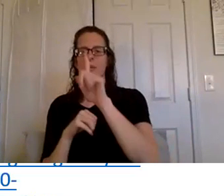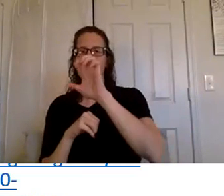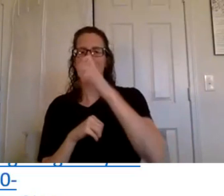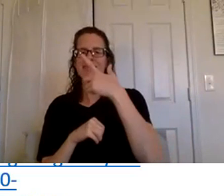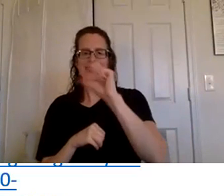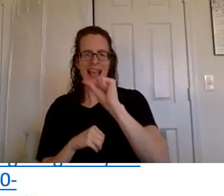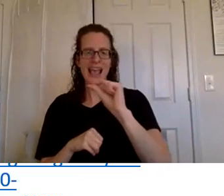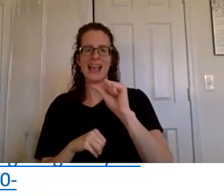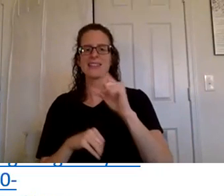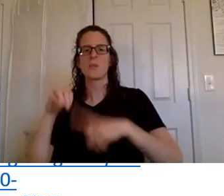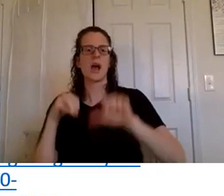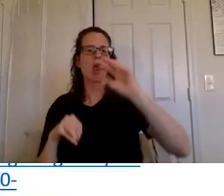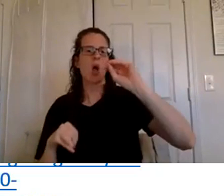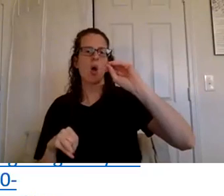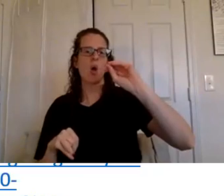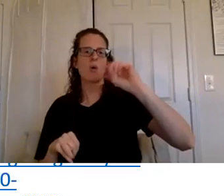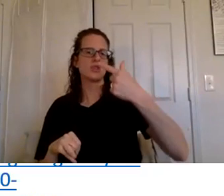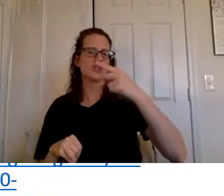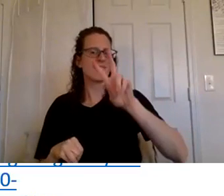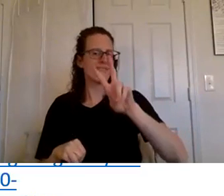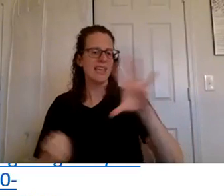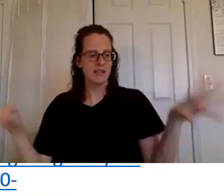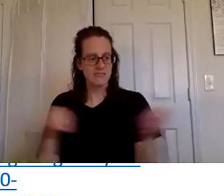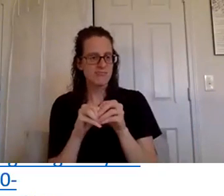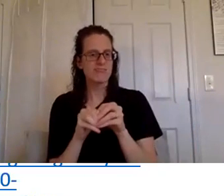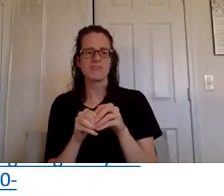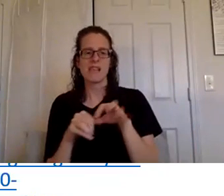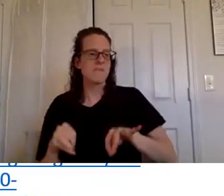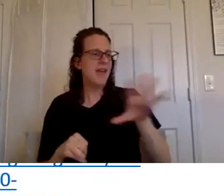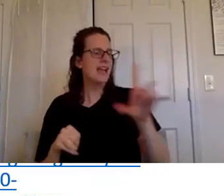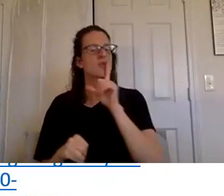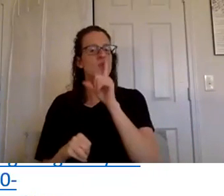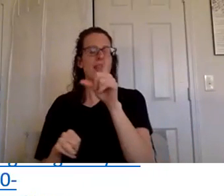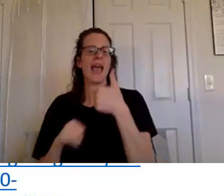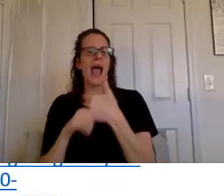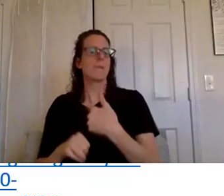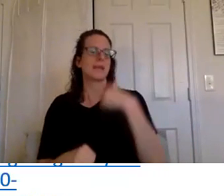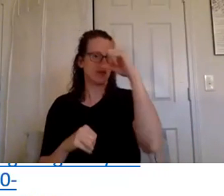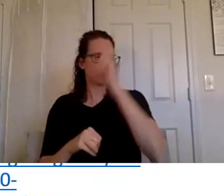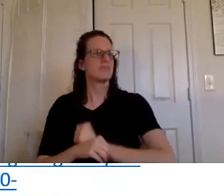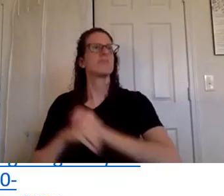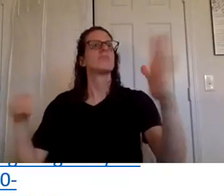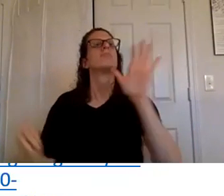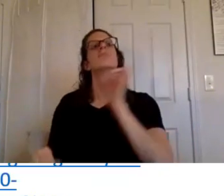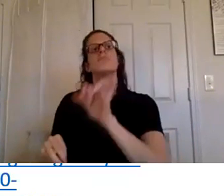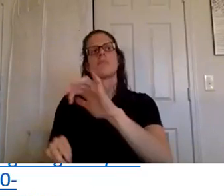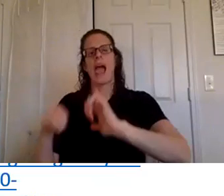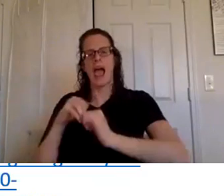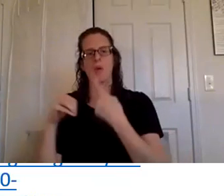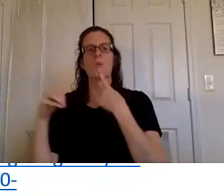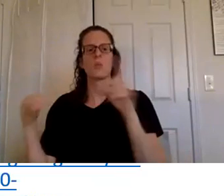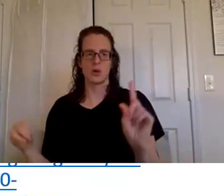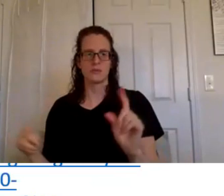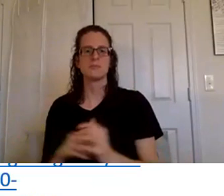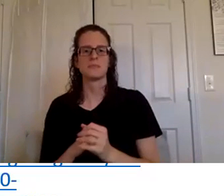ogv is it's a such a helpful video really helped me to understand it better um so you can go to